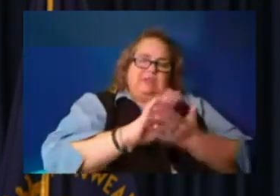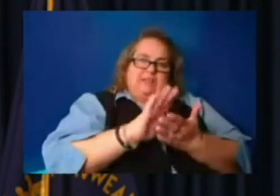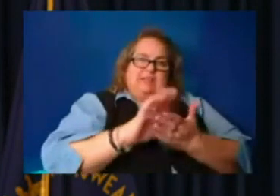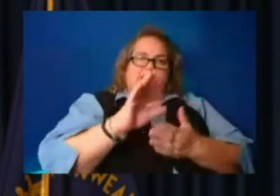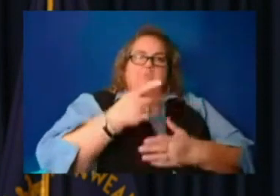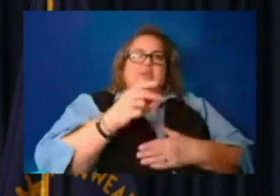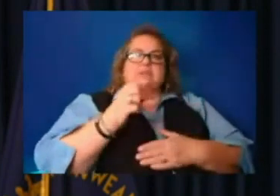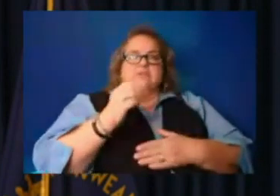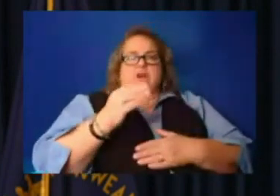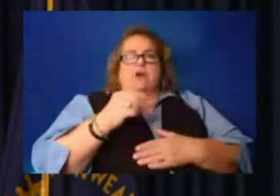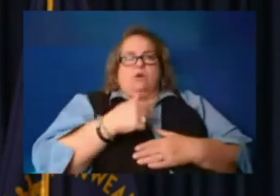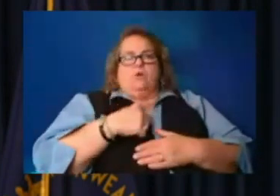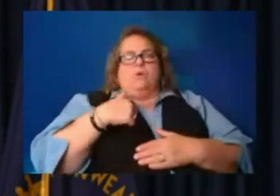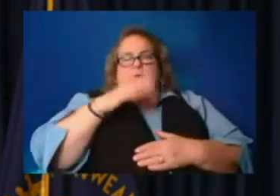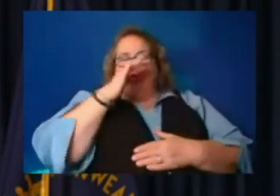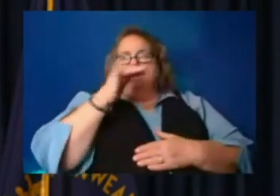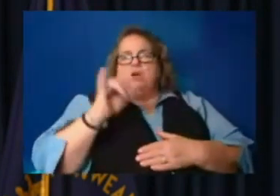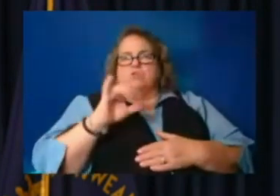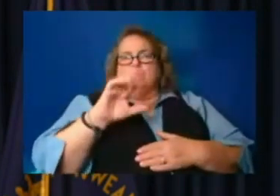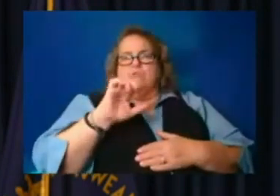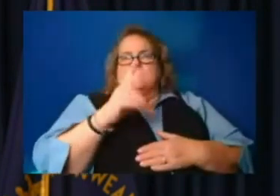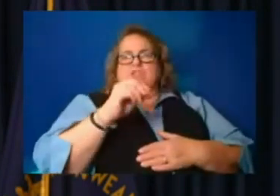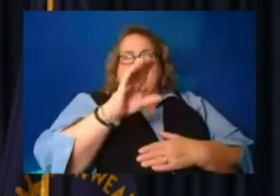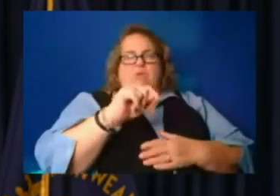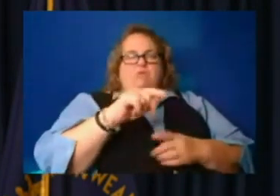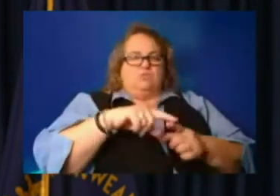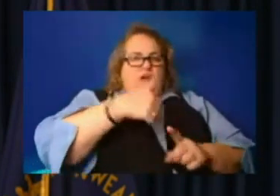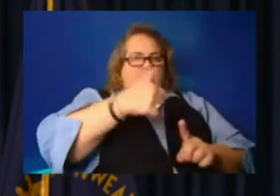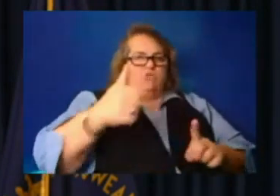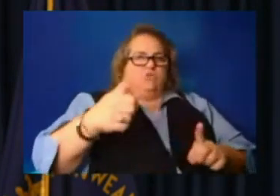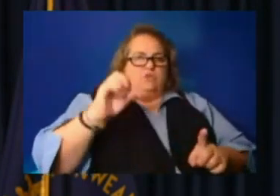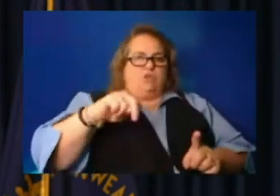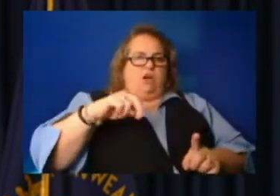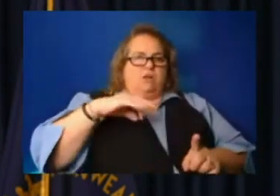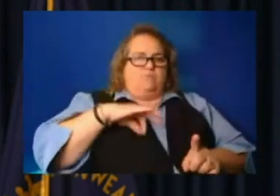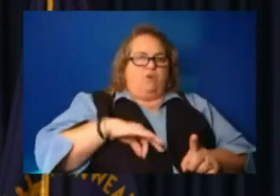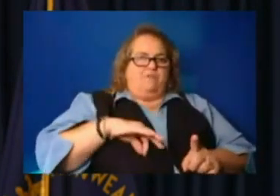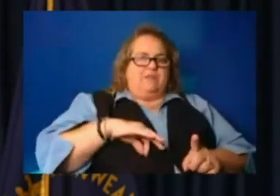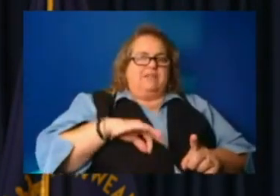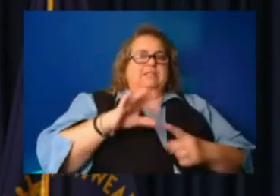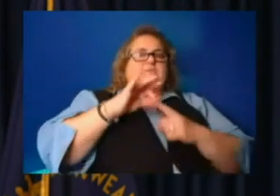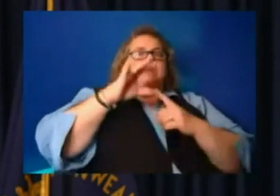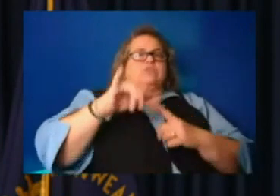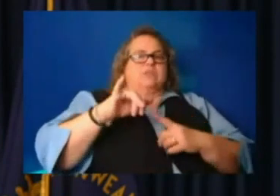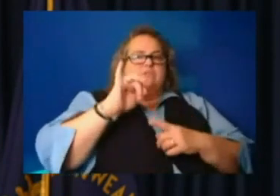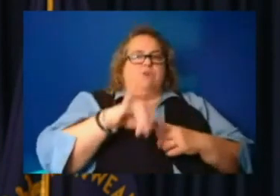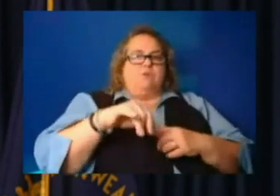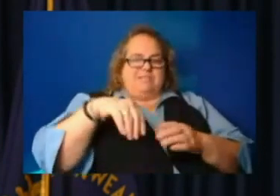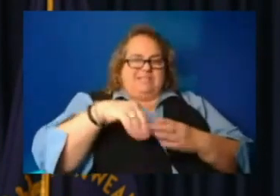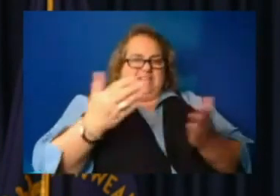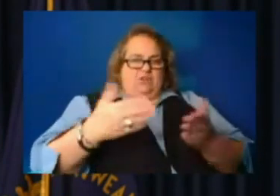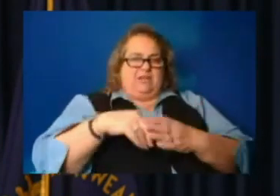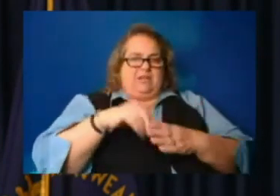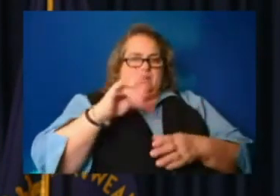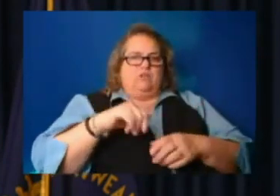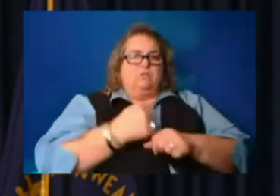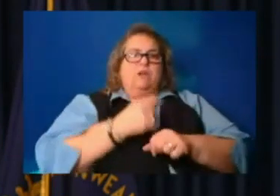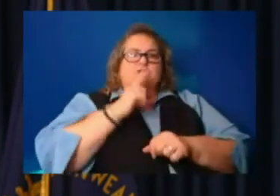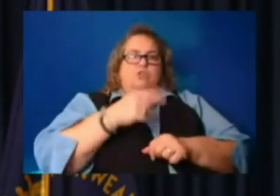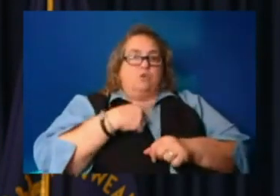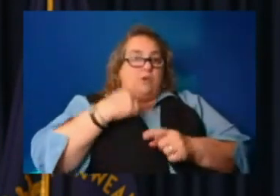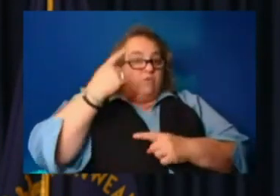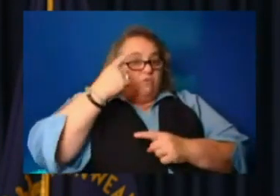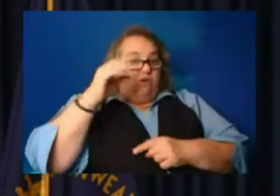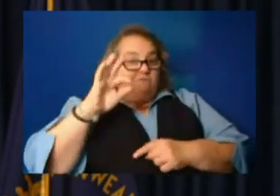reaching out to the other nonprofits, especially those based here in Kentucky to make sure we're being thoughtful about